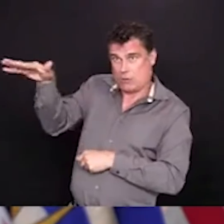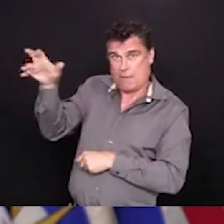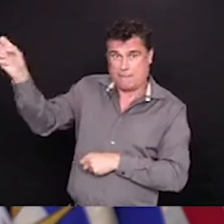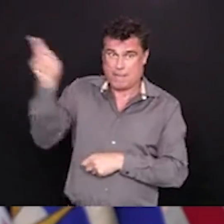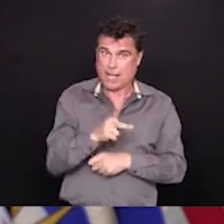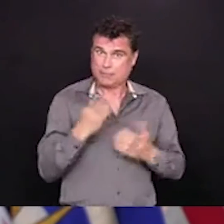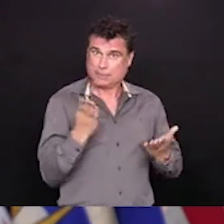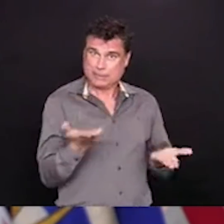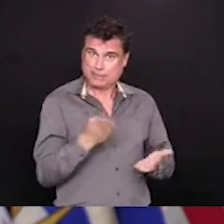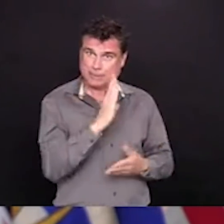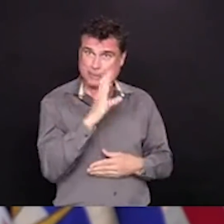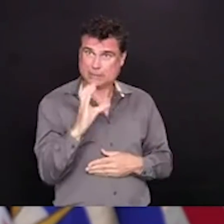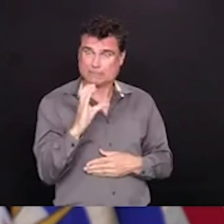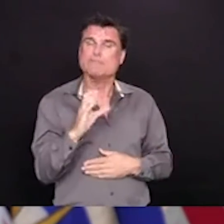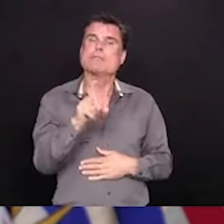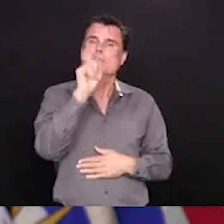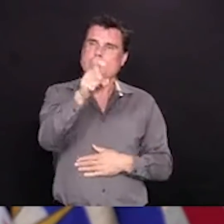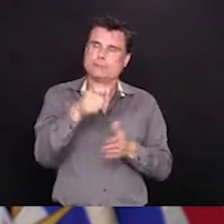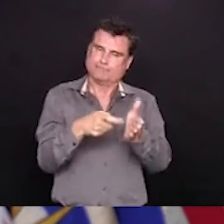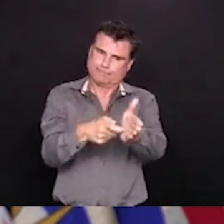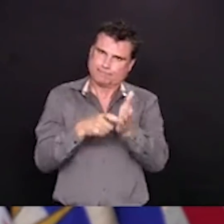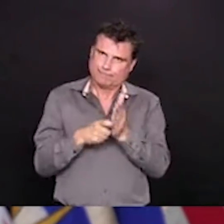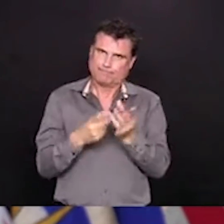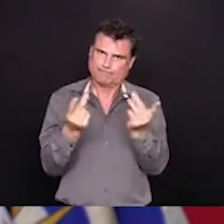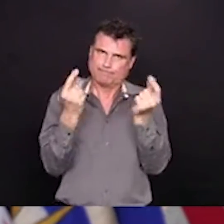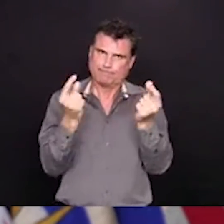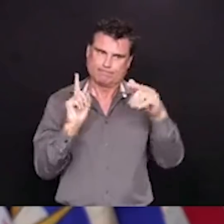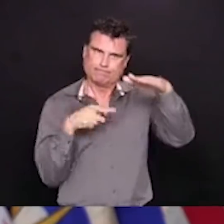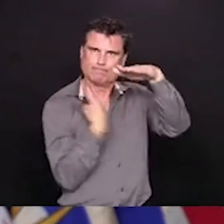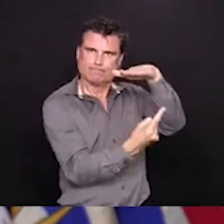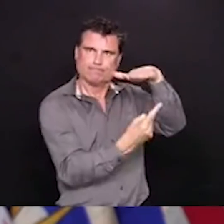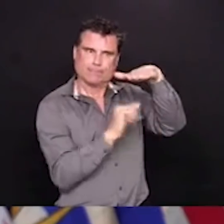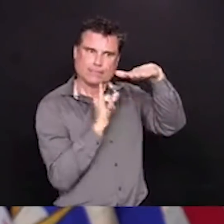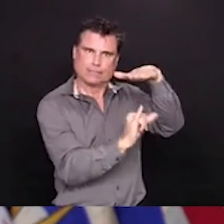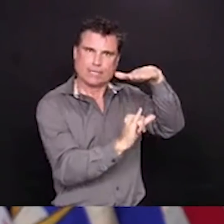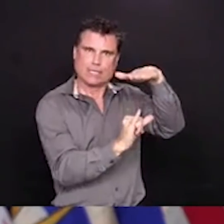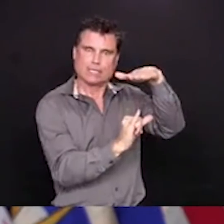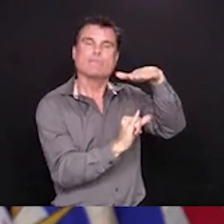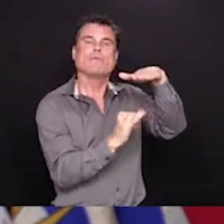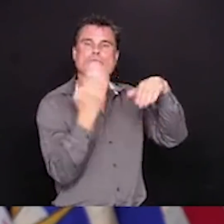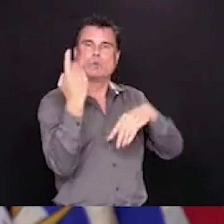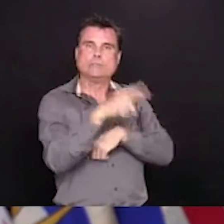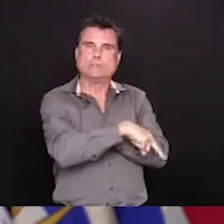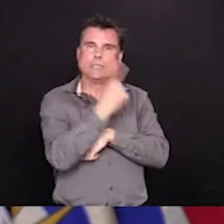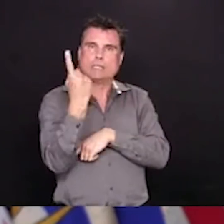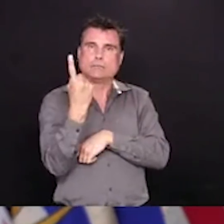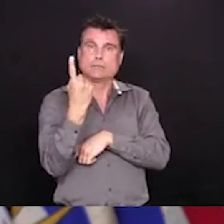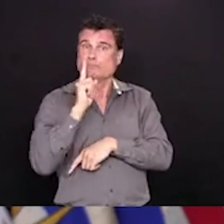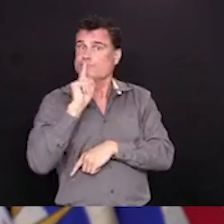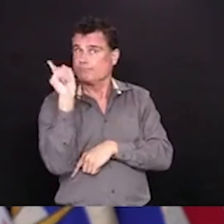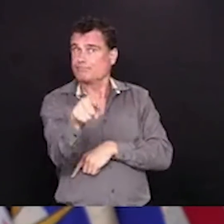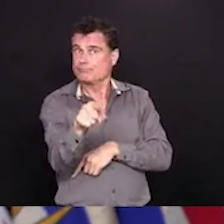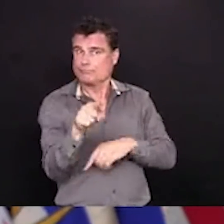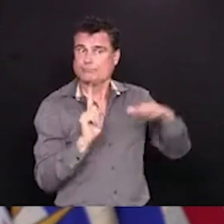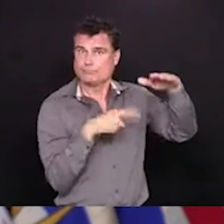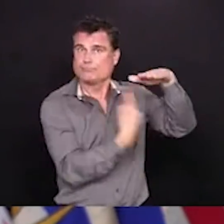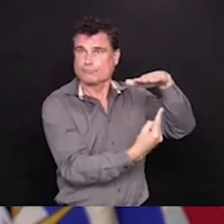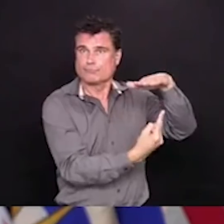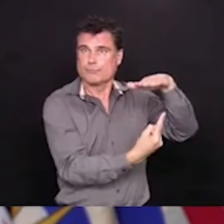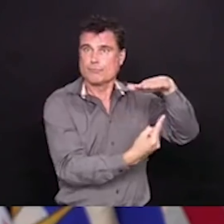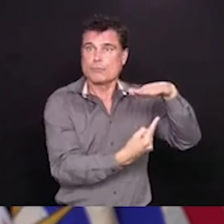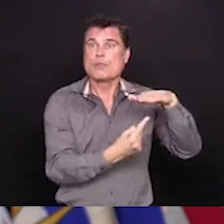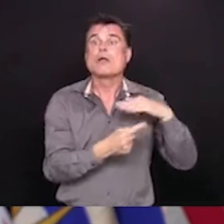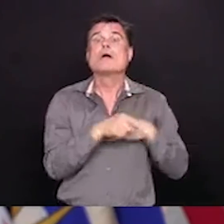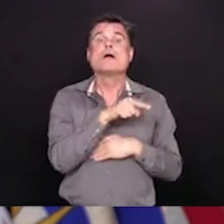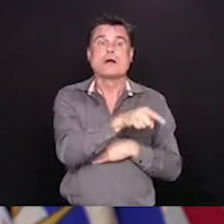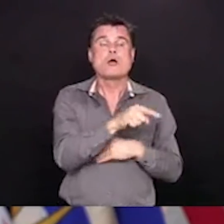time, or they continue to have symptoms, we want you to connect with 8-1-1 and tell us about that. As